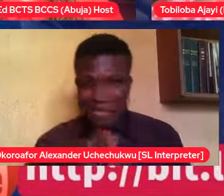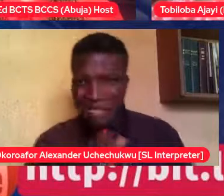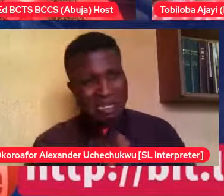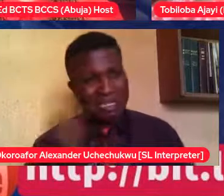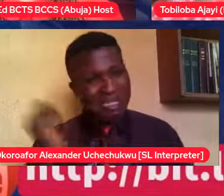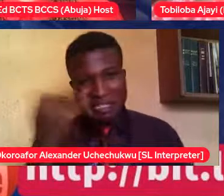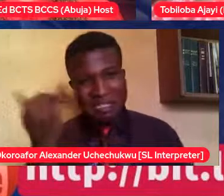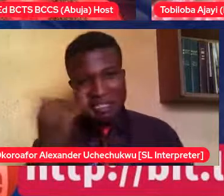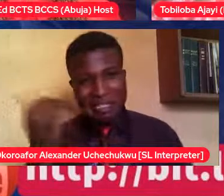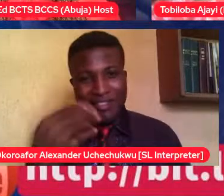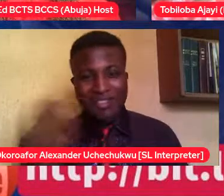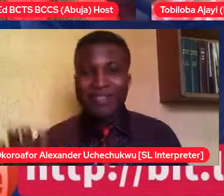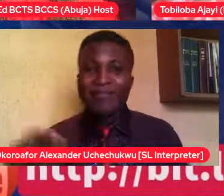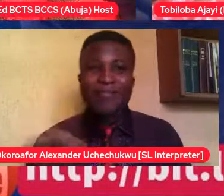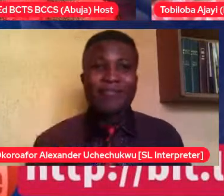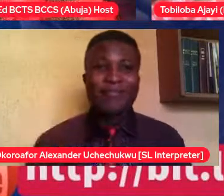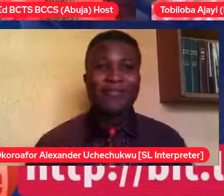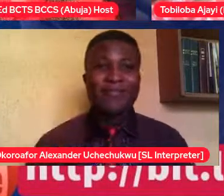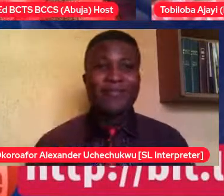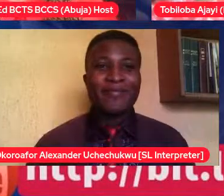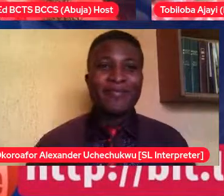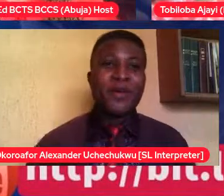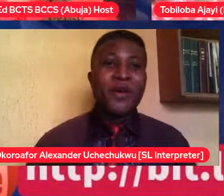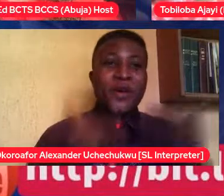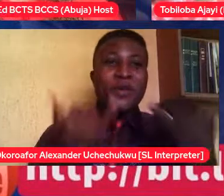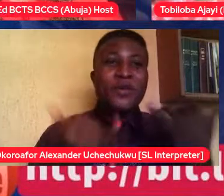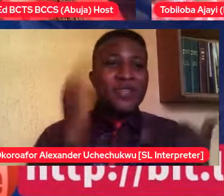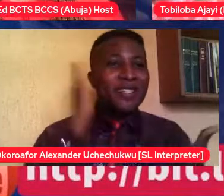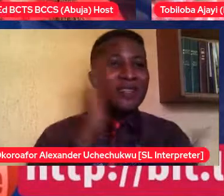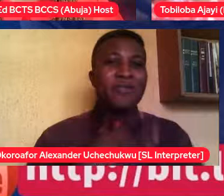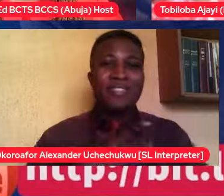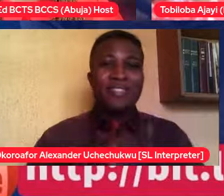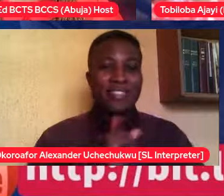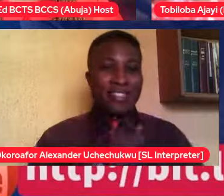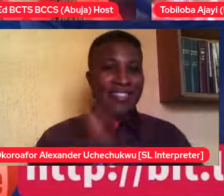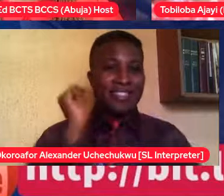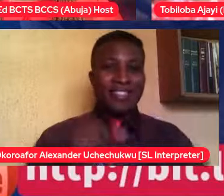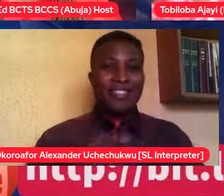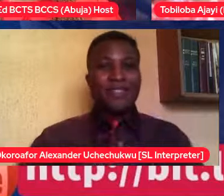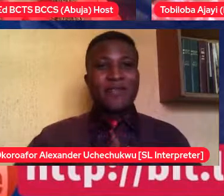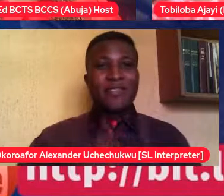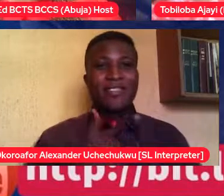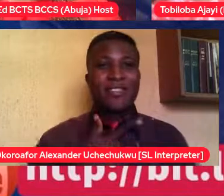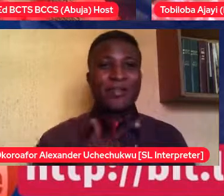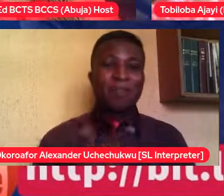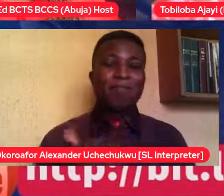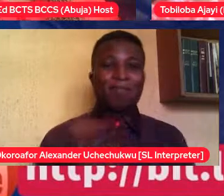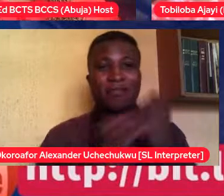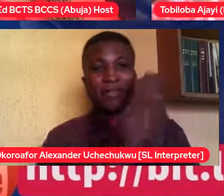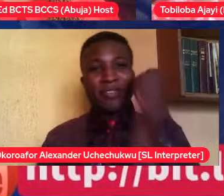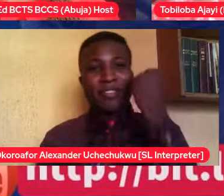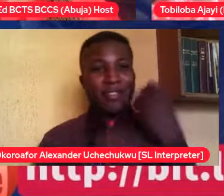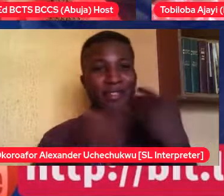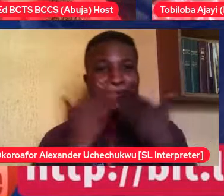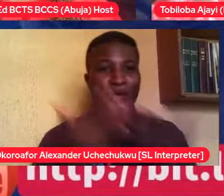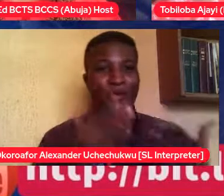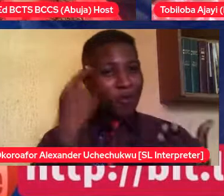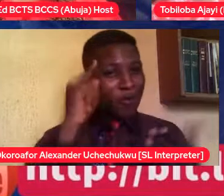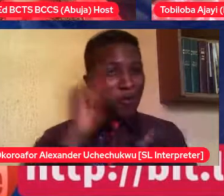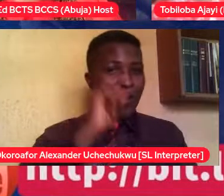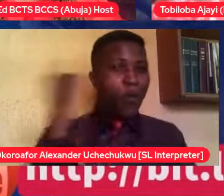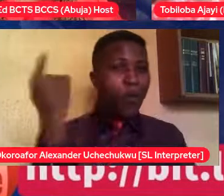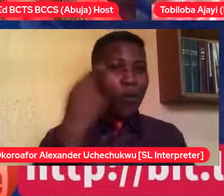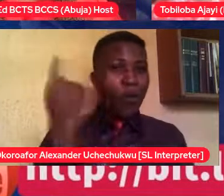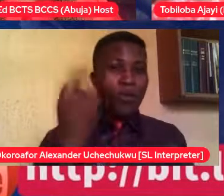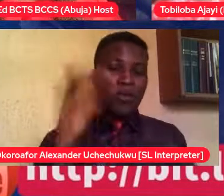Well, today's going to be interesting. can feel it already. Thank you so much. And Mr. Alex, thank you for always, always ensuring that this show is an